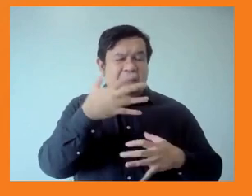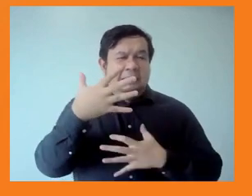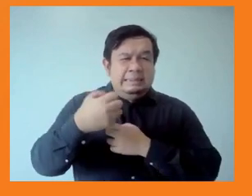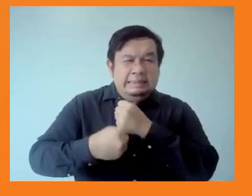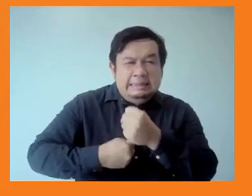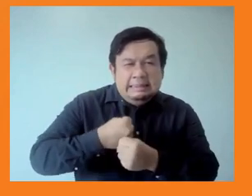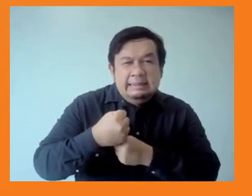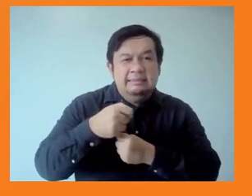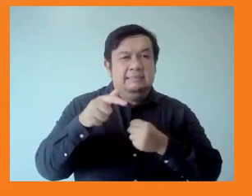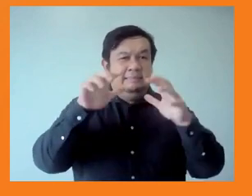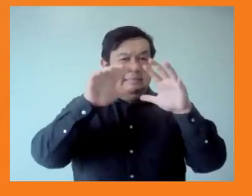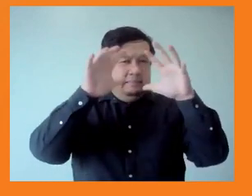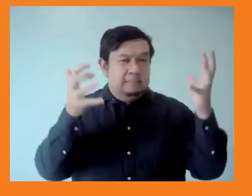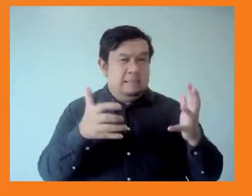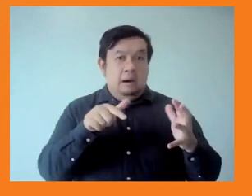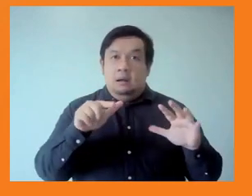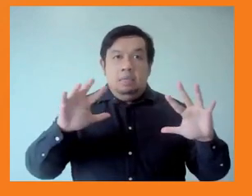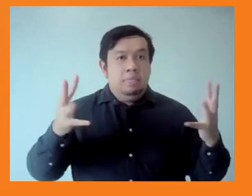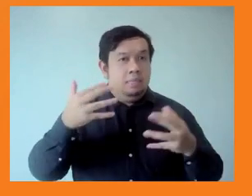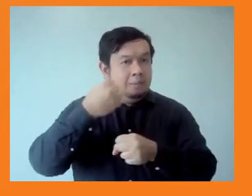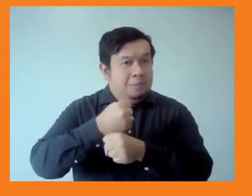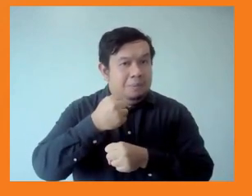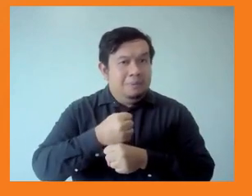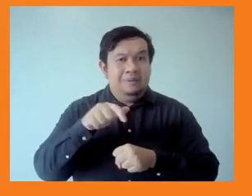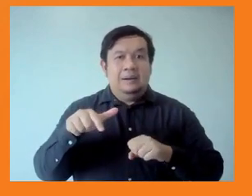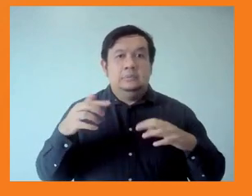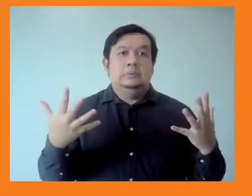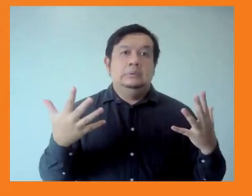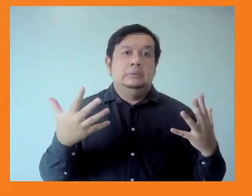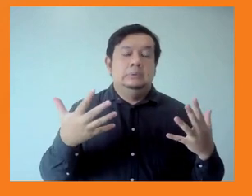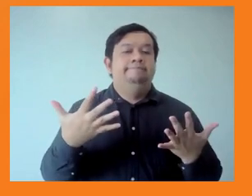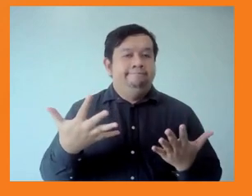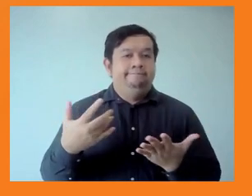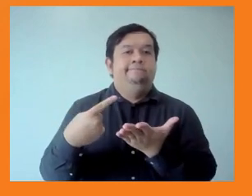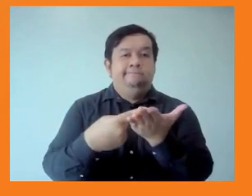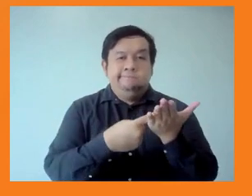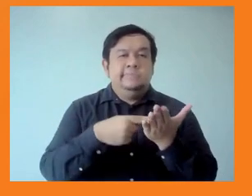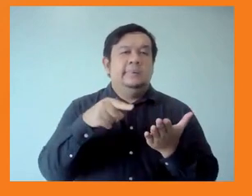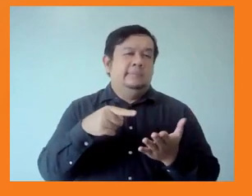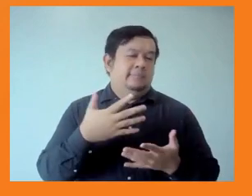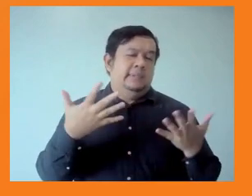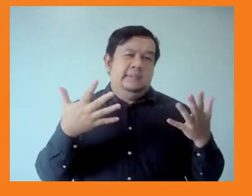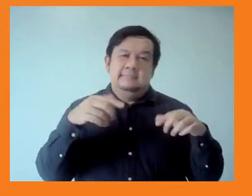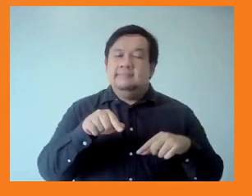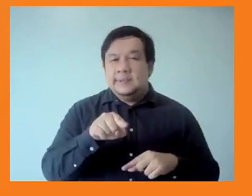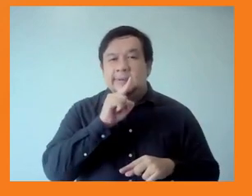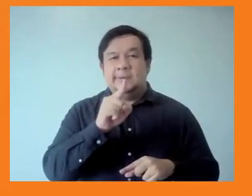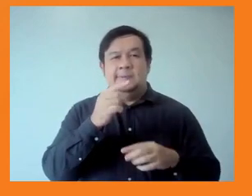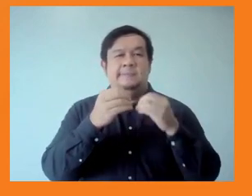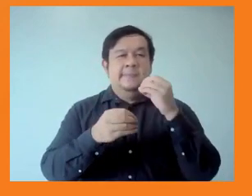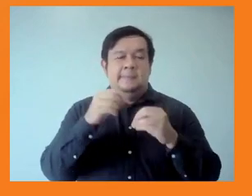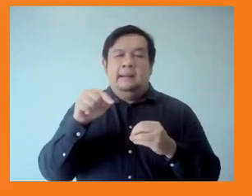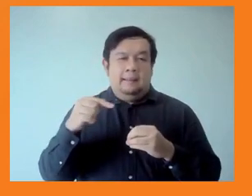international community is not ready or willing to tackle the big dramatic challenges of our time, of our age. And then he goes on to talk